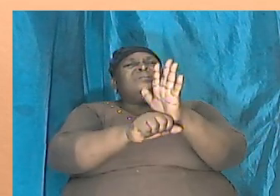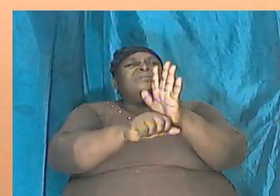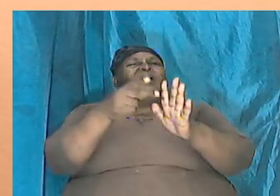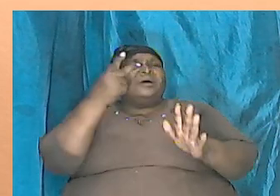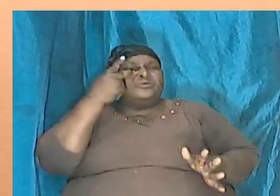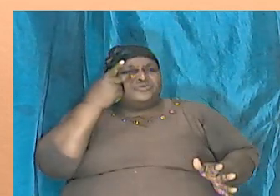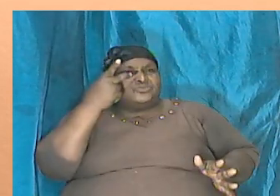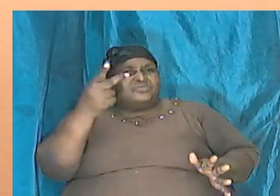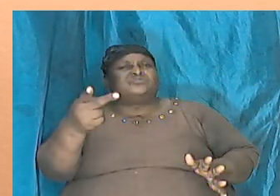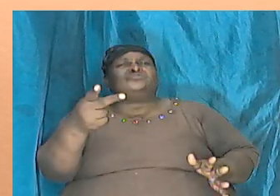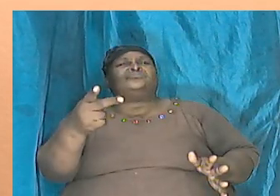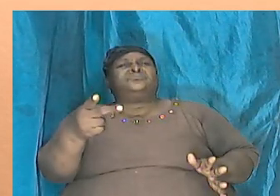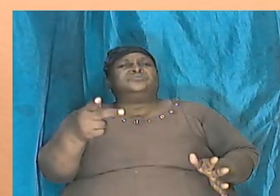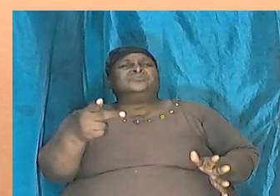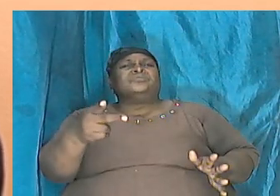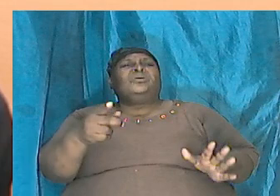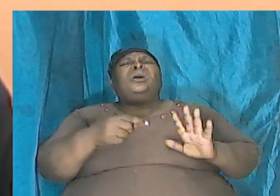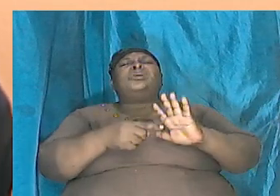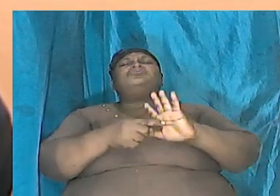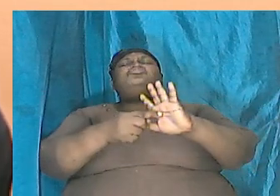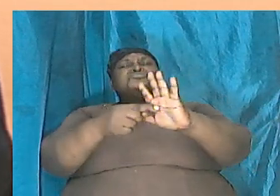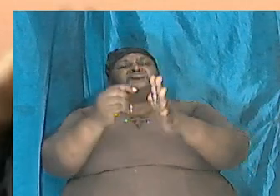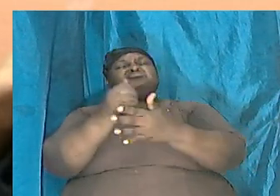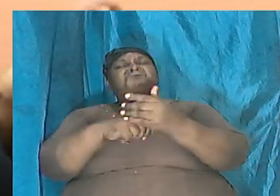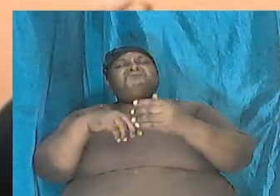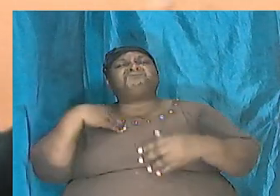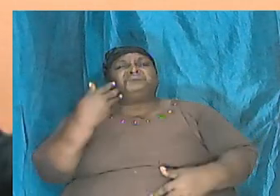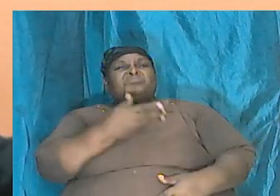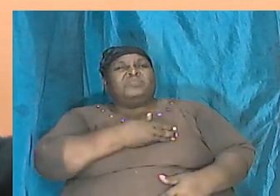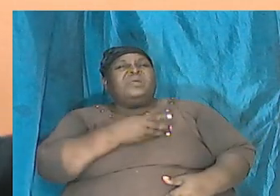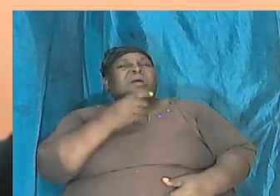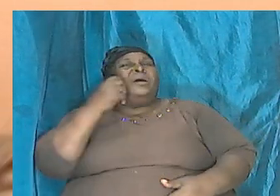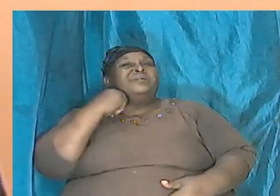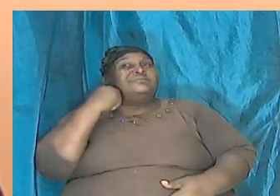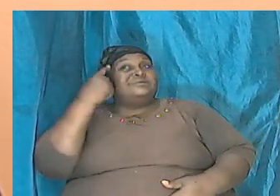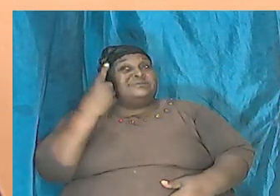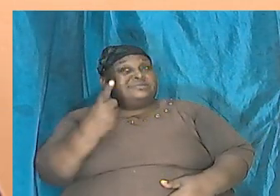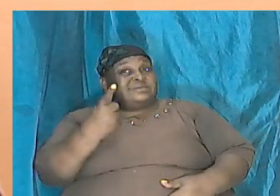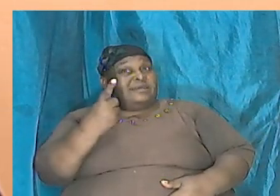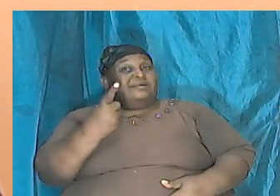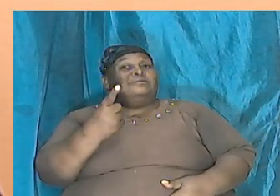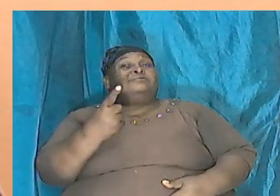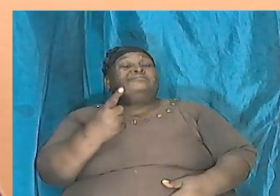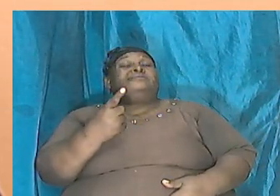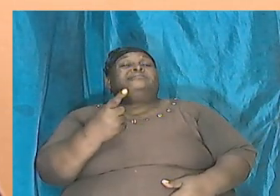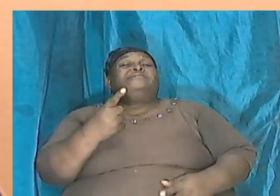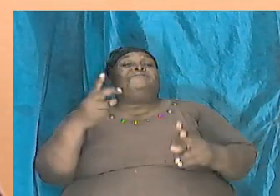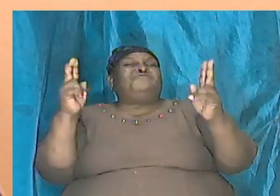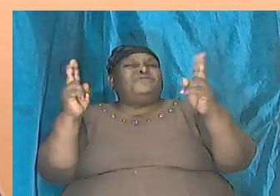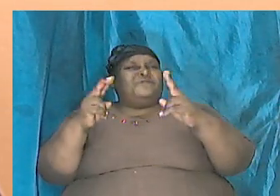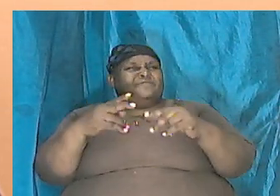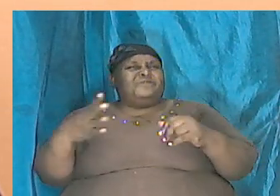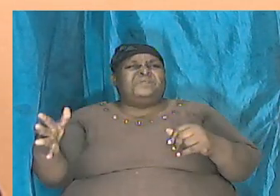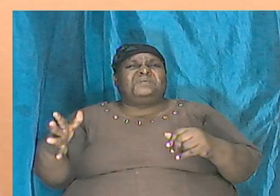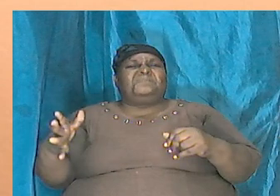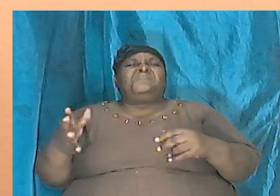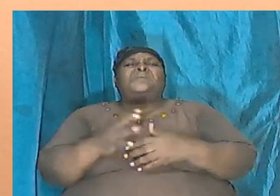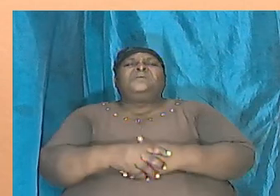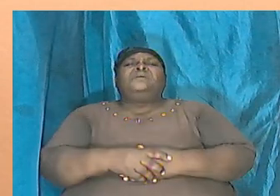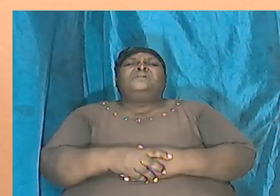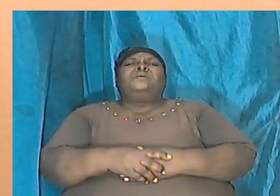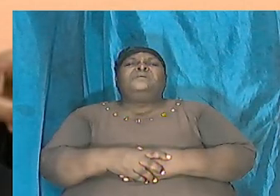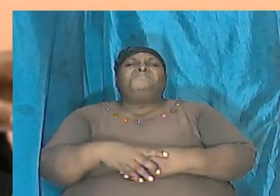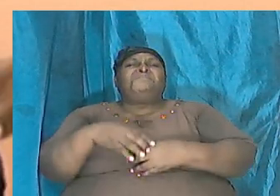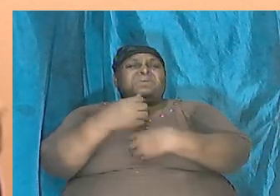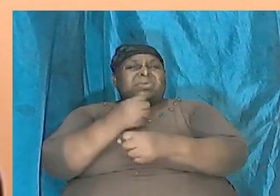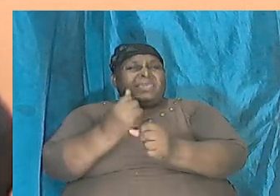for us to understand some basic things, very basic, but it sets the tone for us